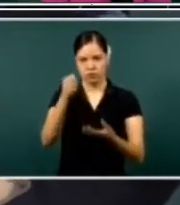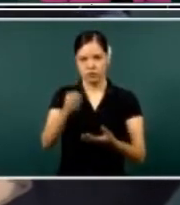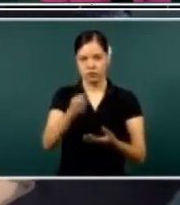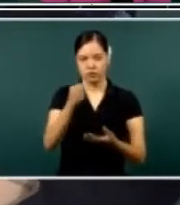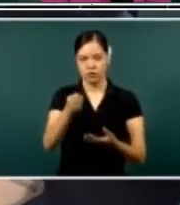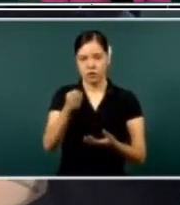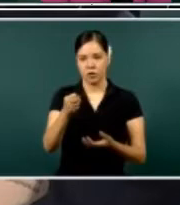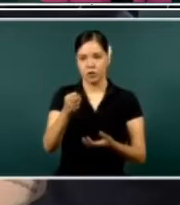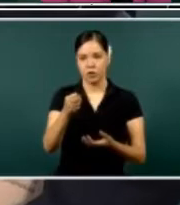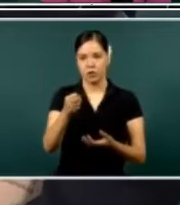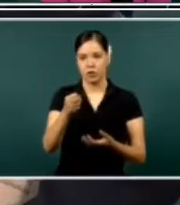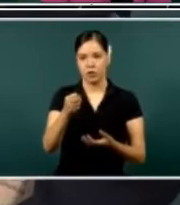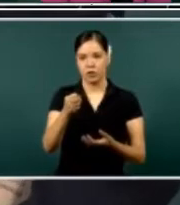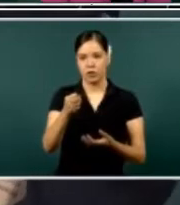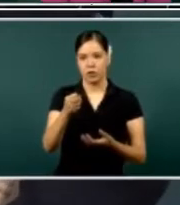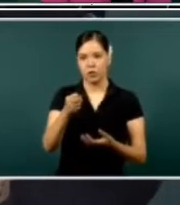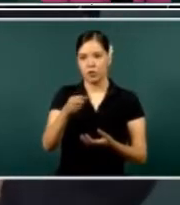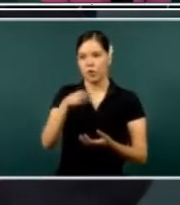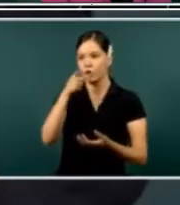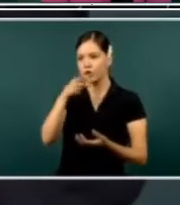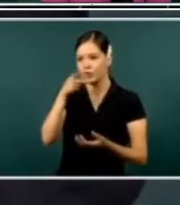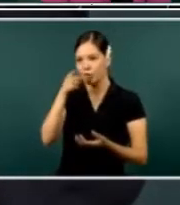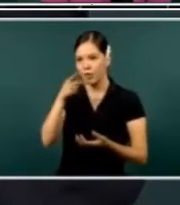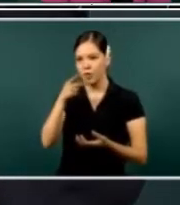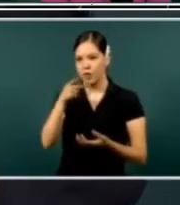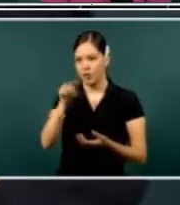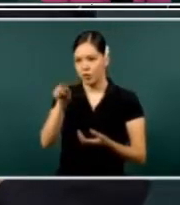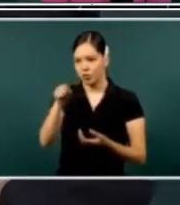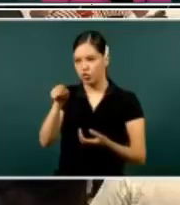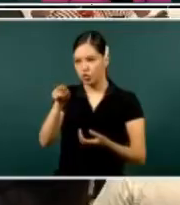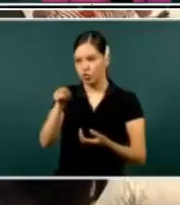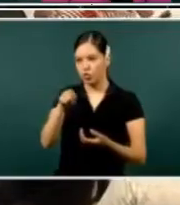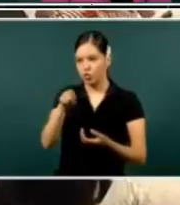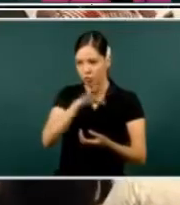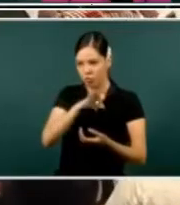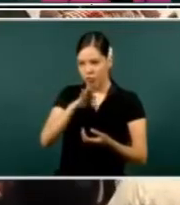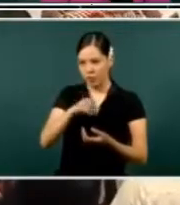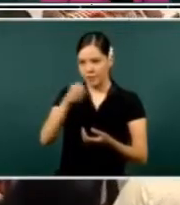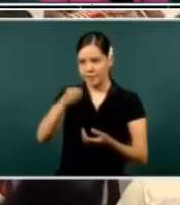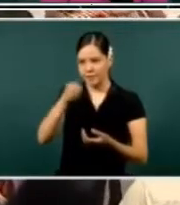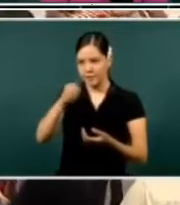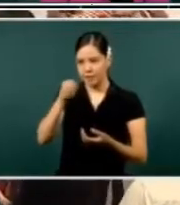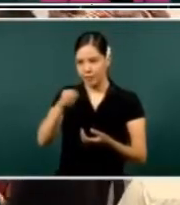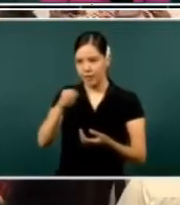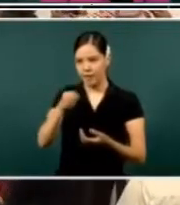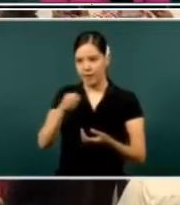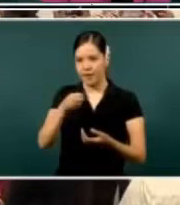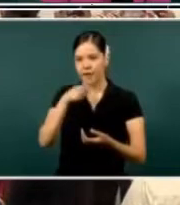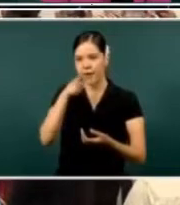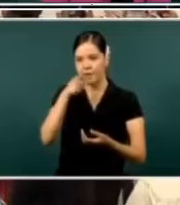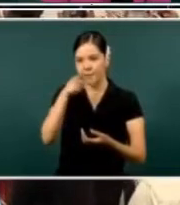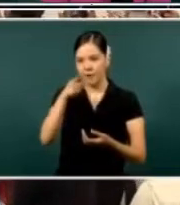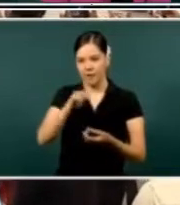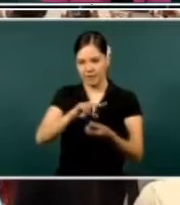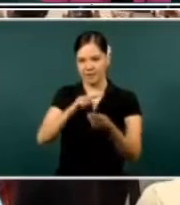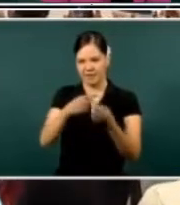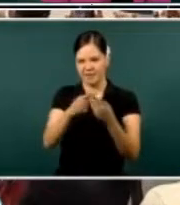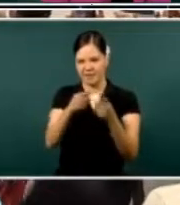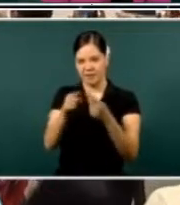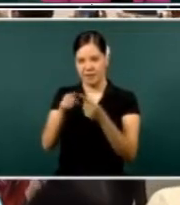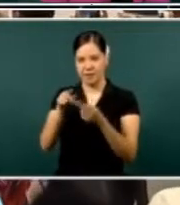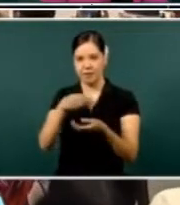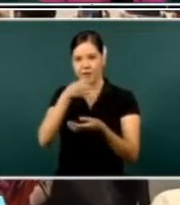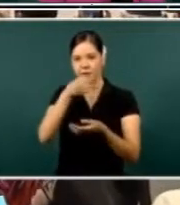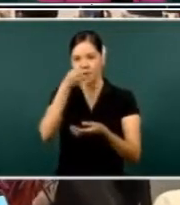he has to protect their country and their people and their cultures and the environment. So